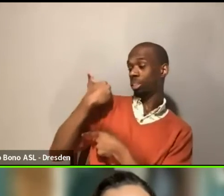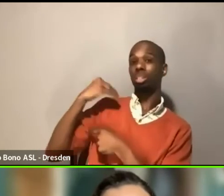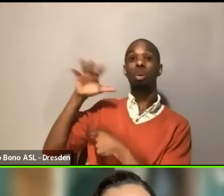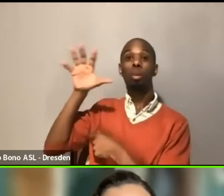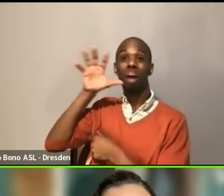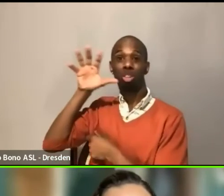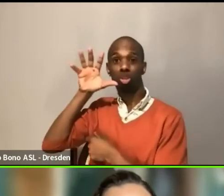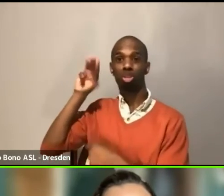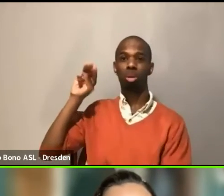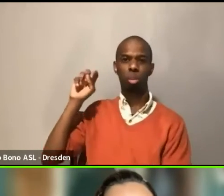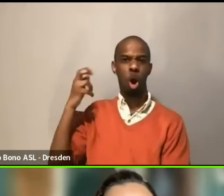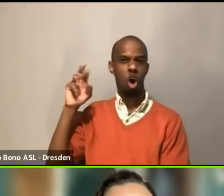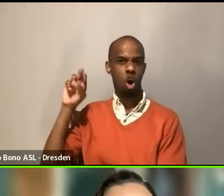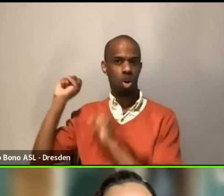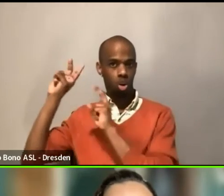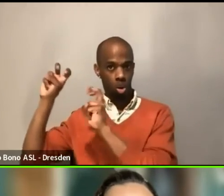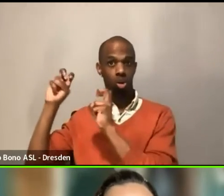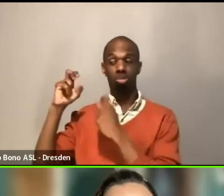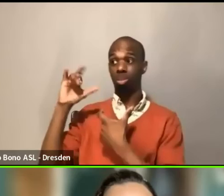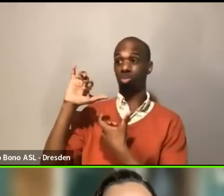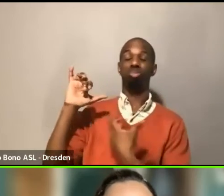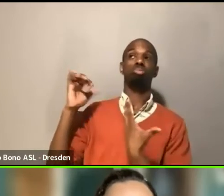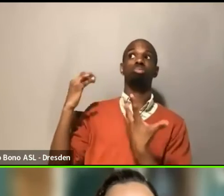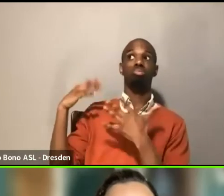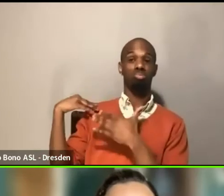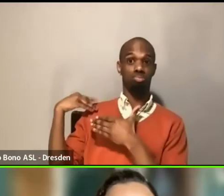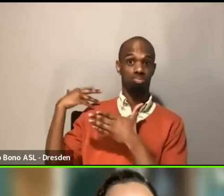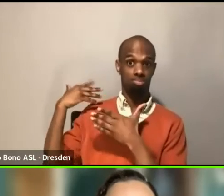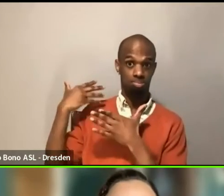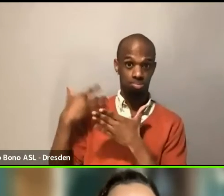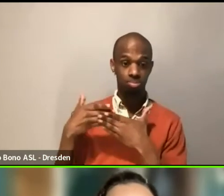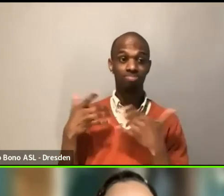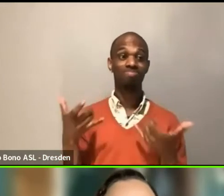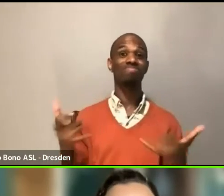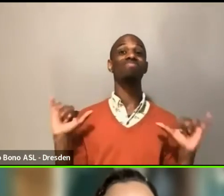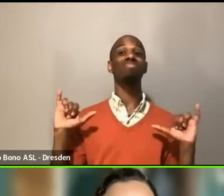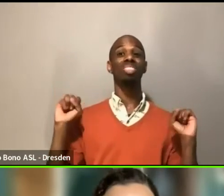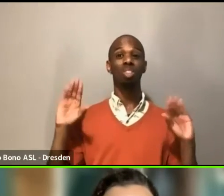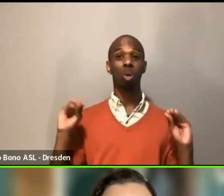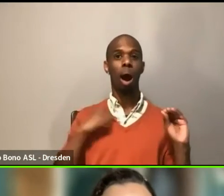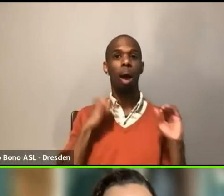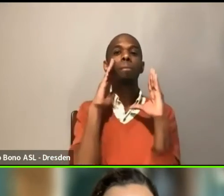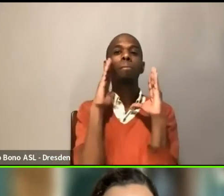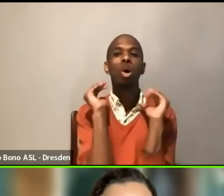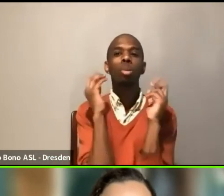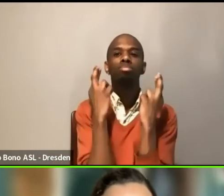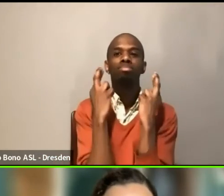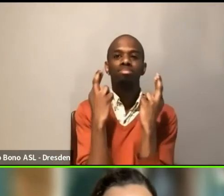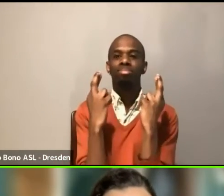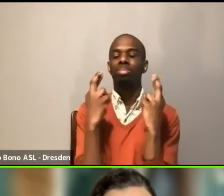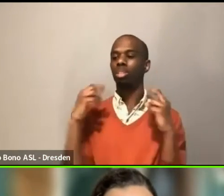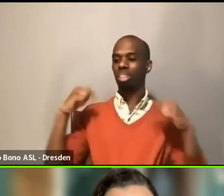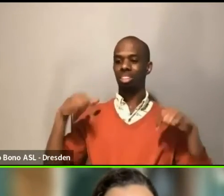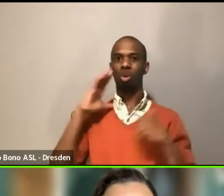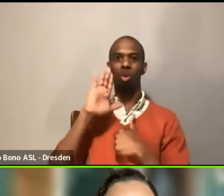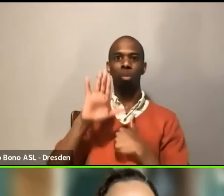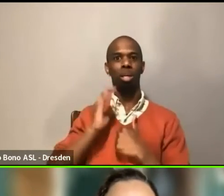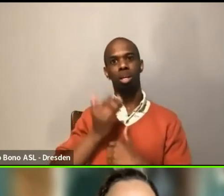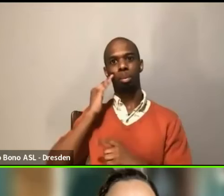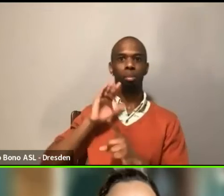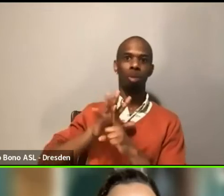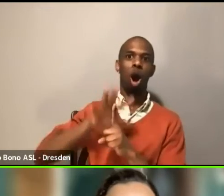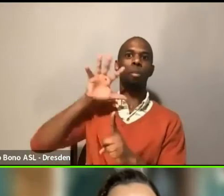of these things are going to be incorporated, but I'm, but I'm hoping that by then the realm will be known as a company that is open to these conversations.